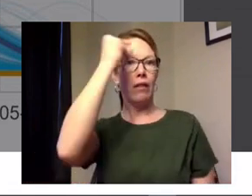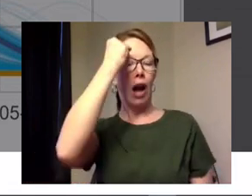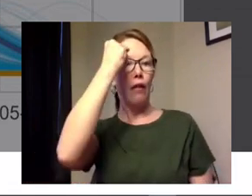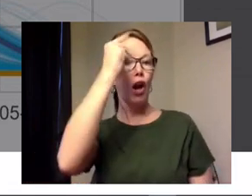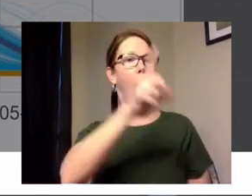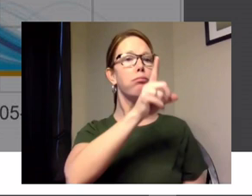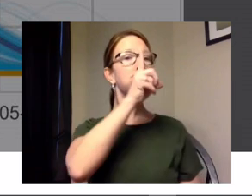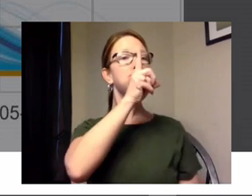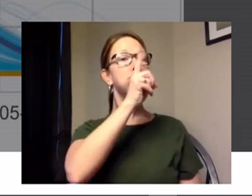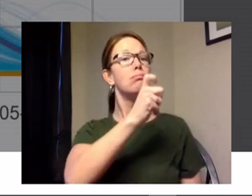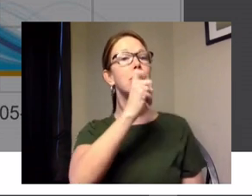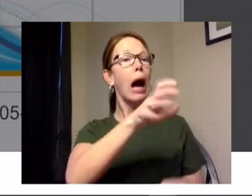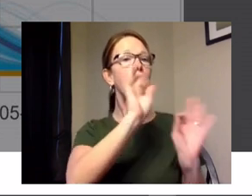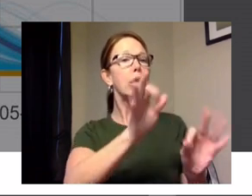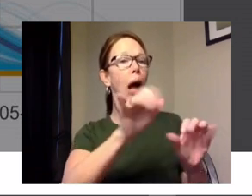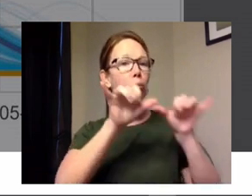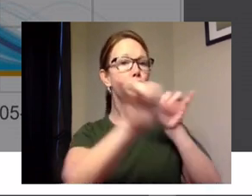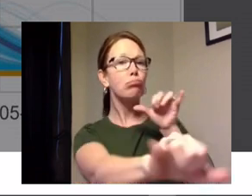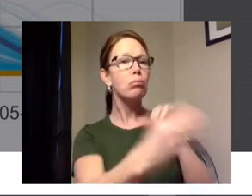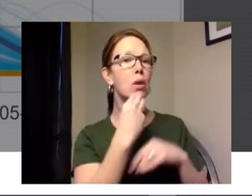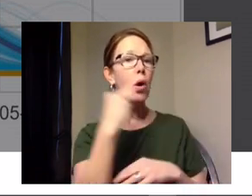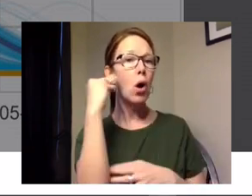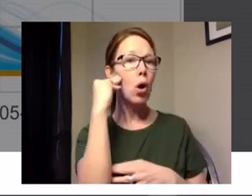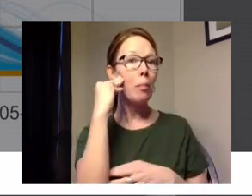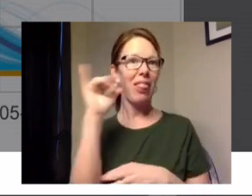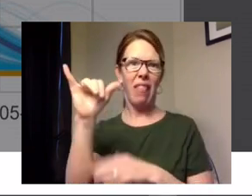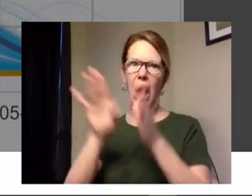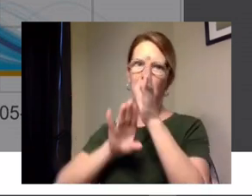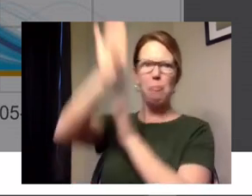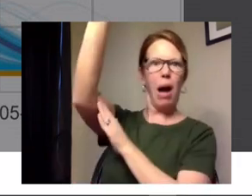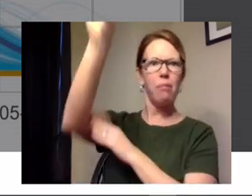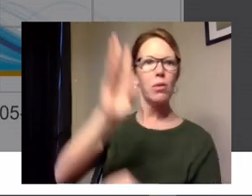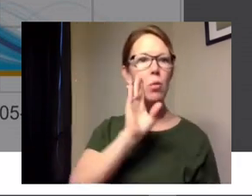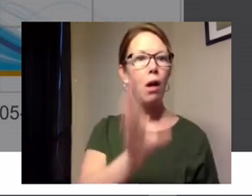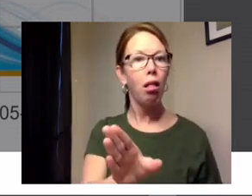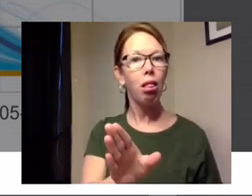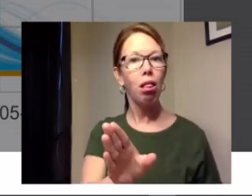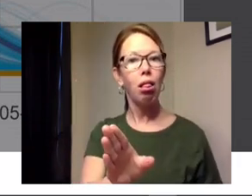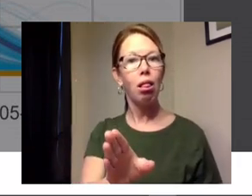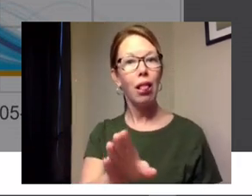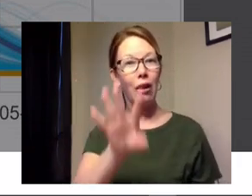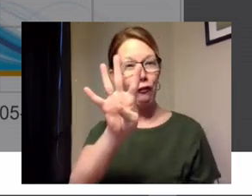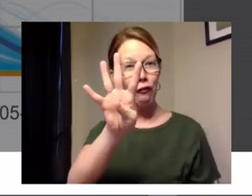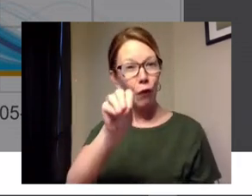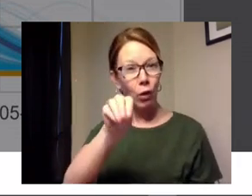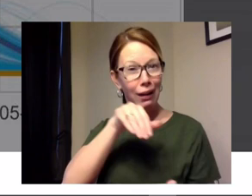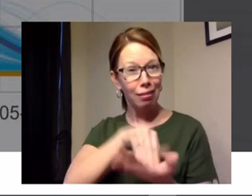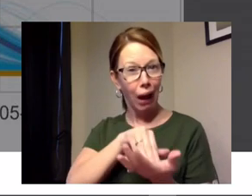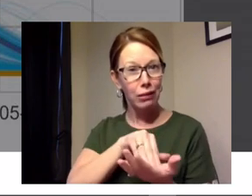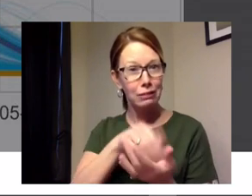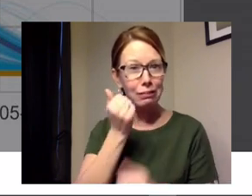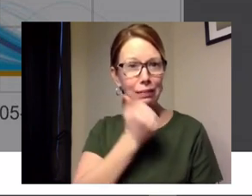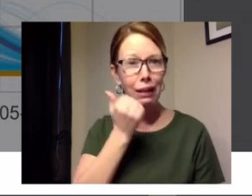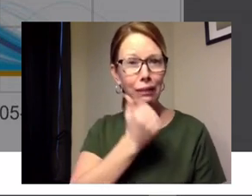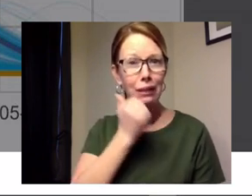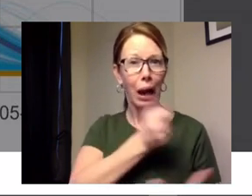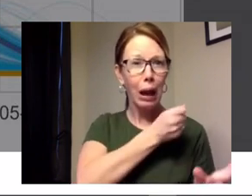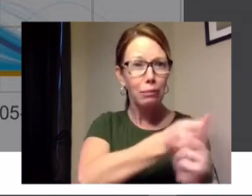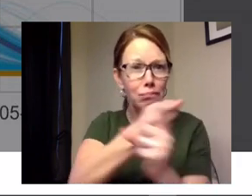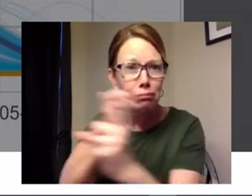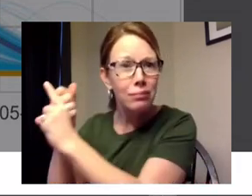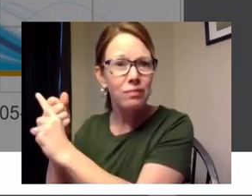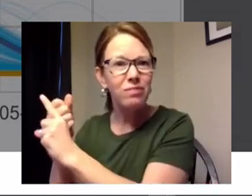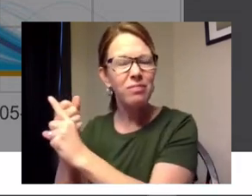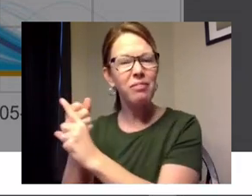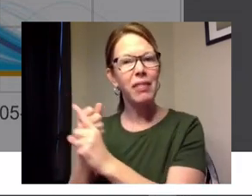ohio to flatten the curve daily new inspection rates of 40 000 and i mean that's horrible for